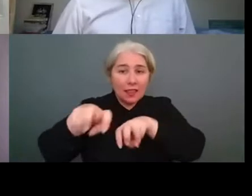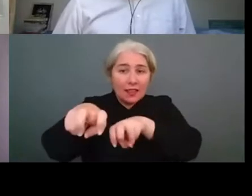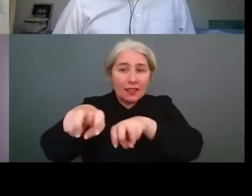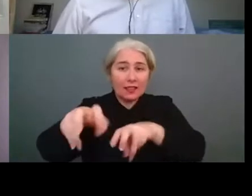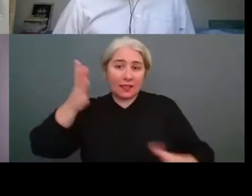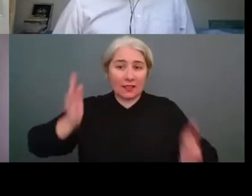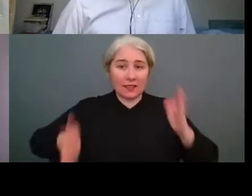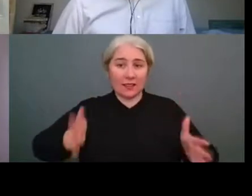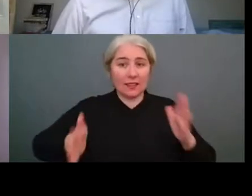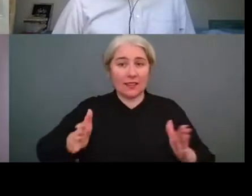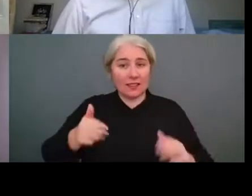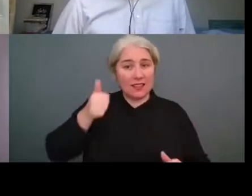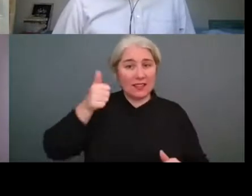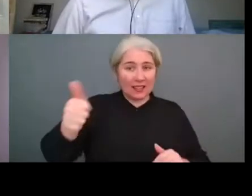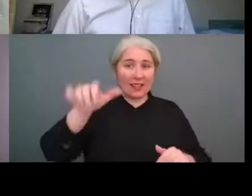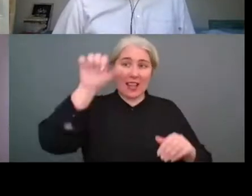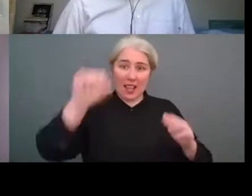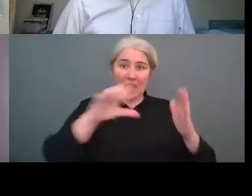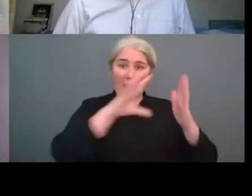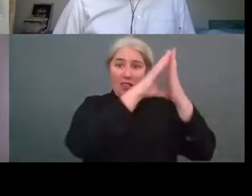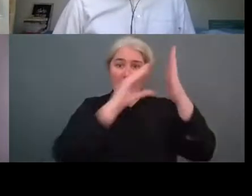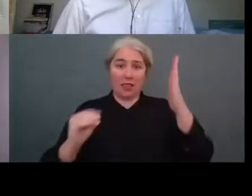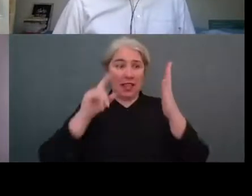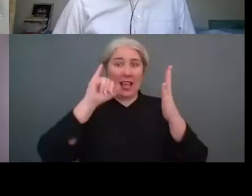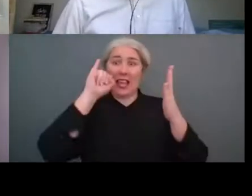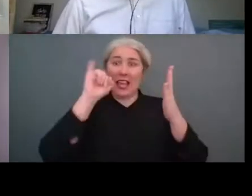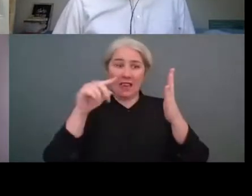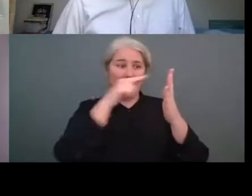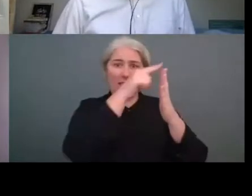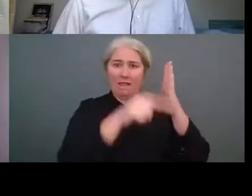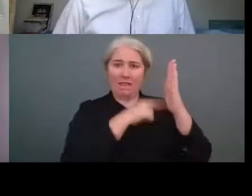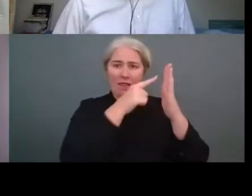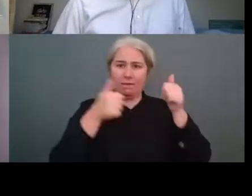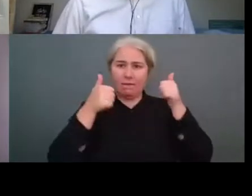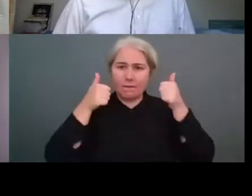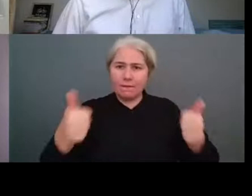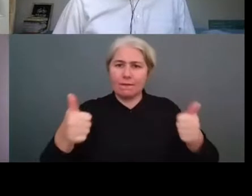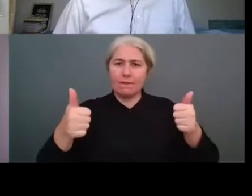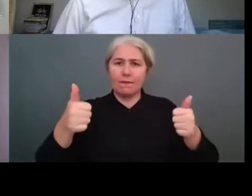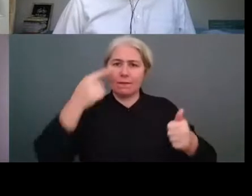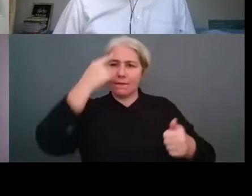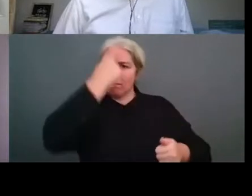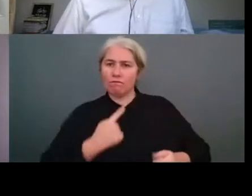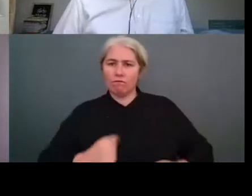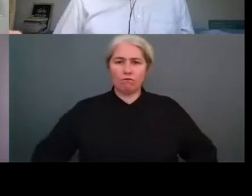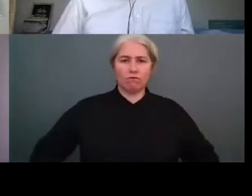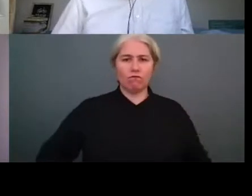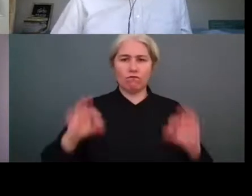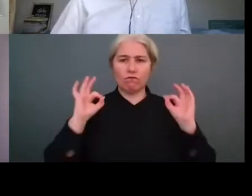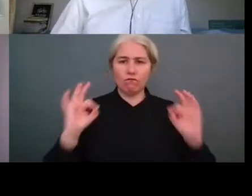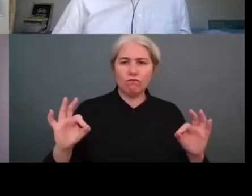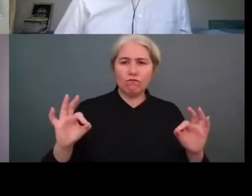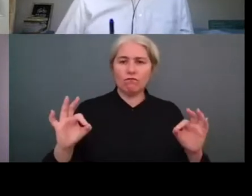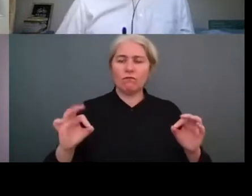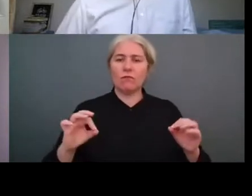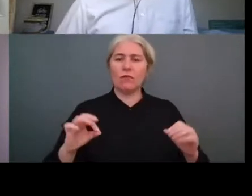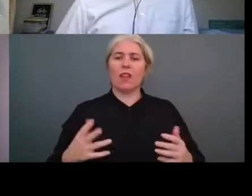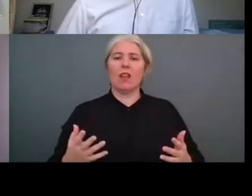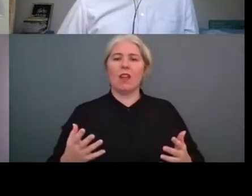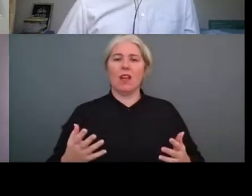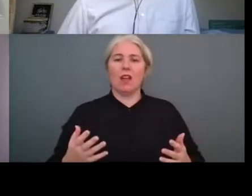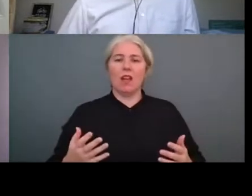models especially if they if they are credible and if they are real but then again we need also we don't have to go um